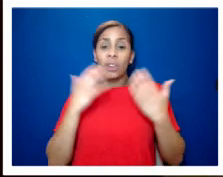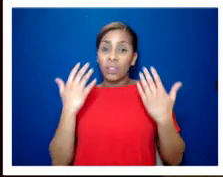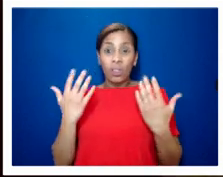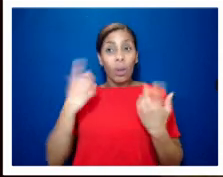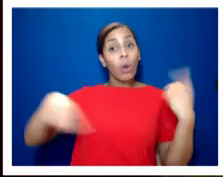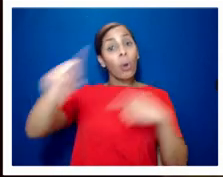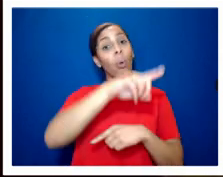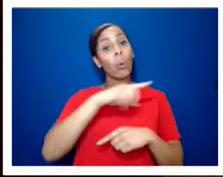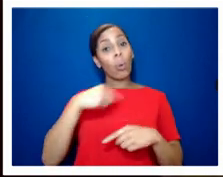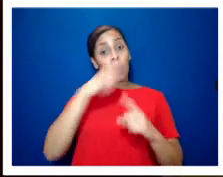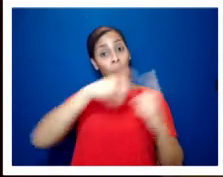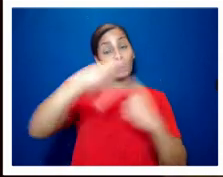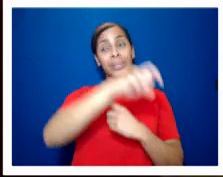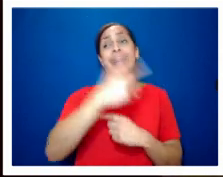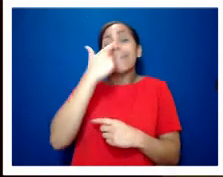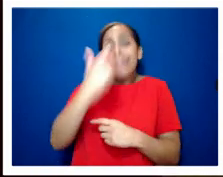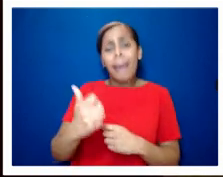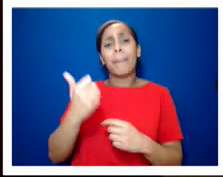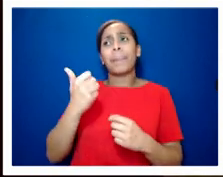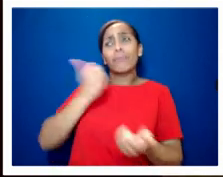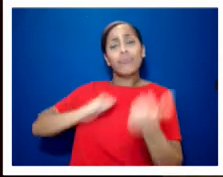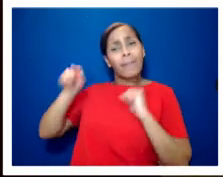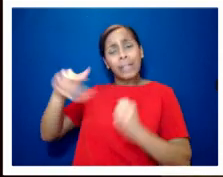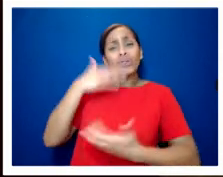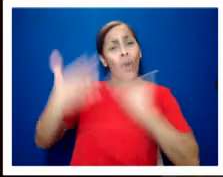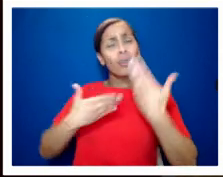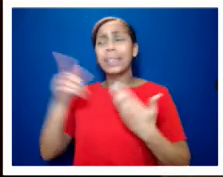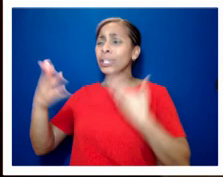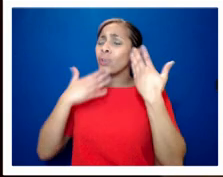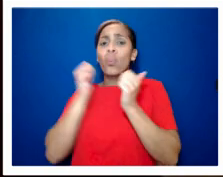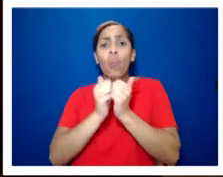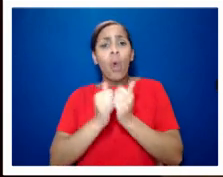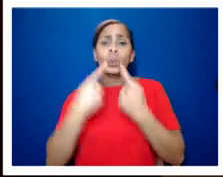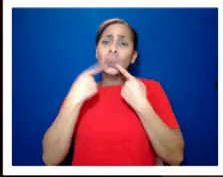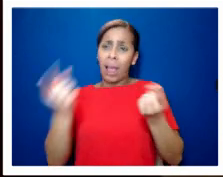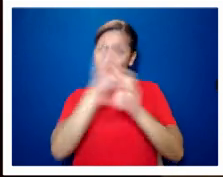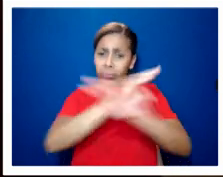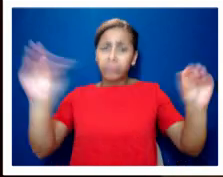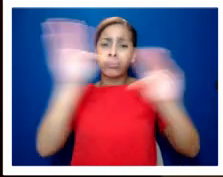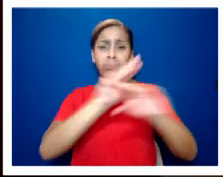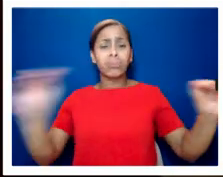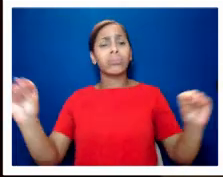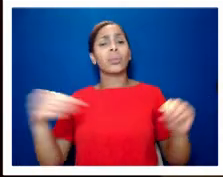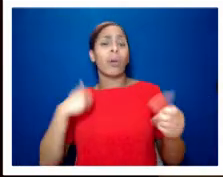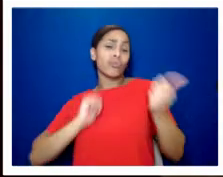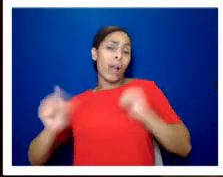proud of and it's one that's definitely worth telling and it's one that i was very proud to tell so thank you very much for listening